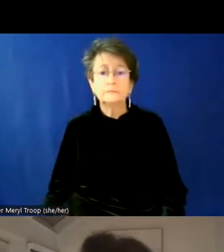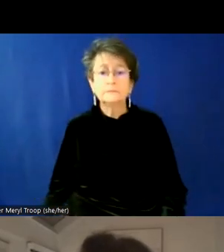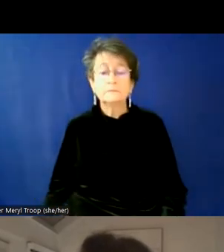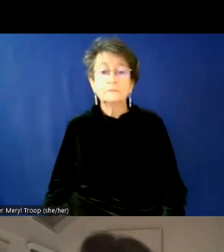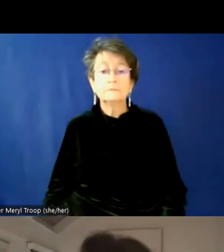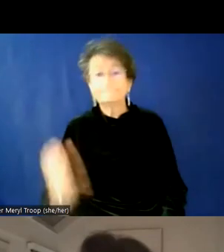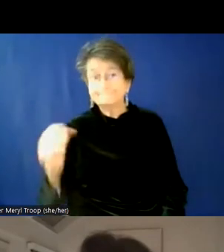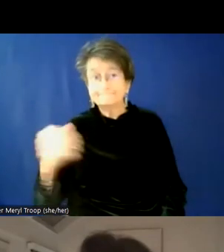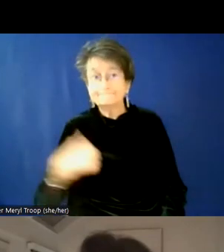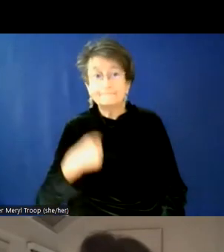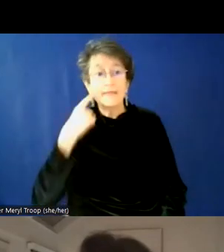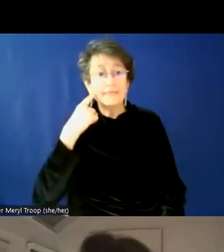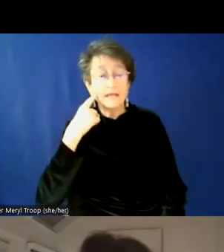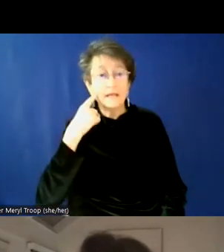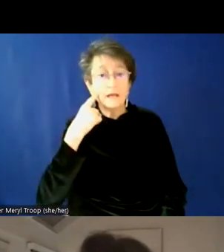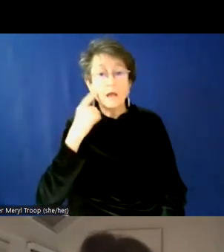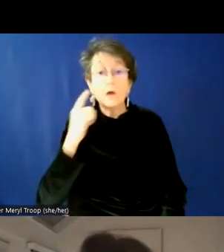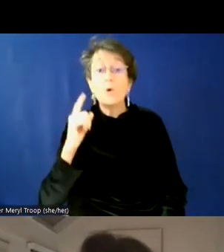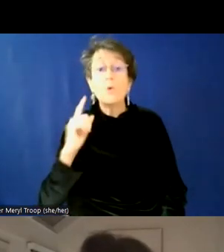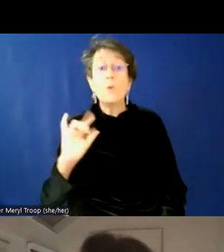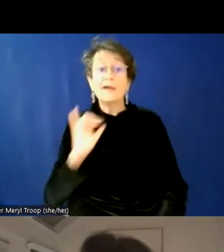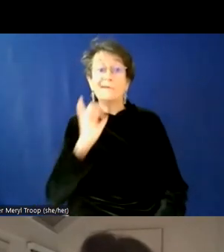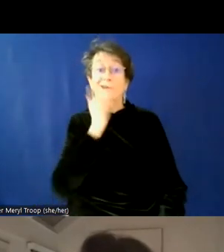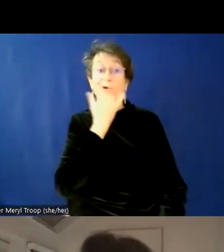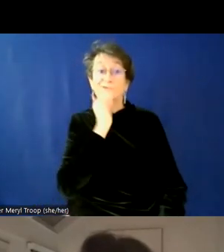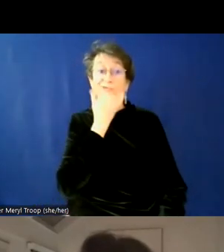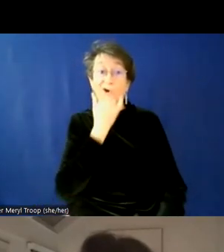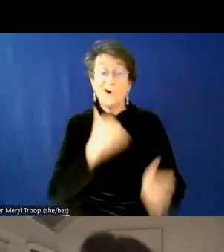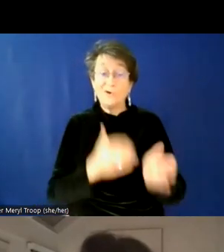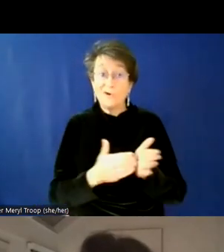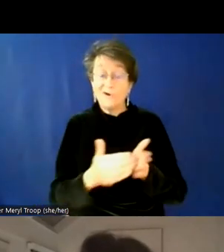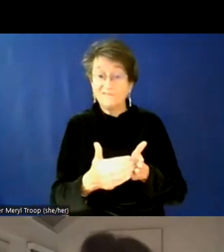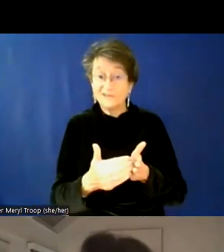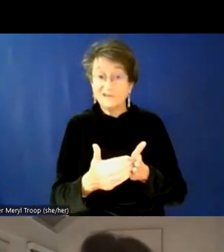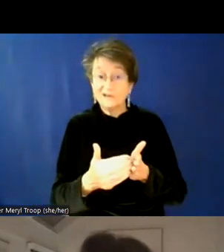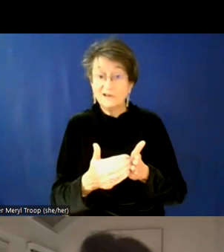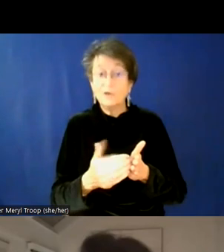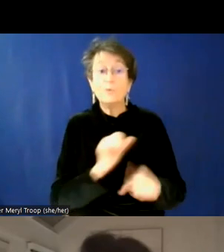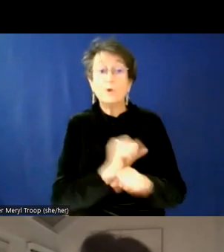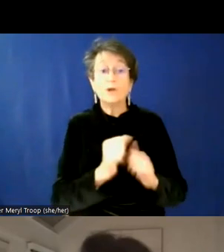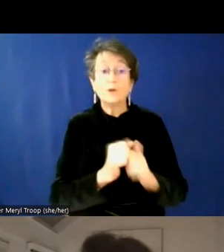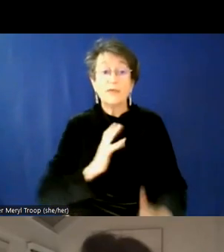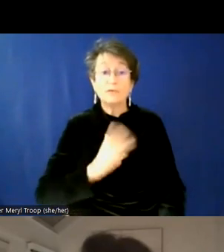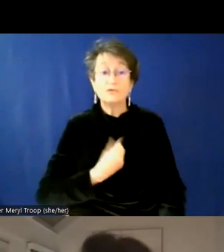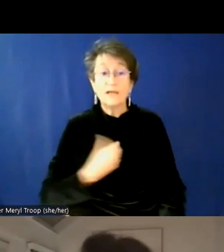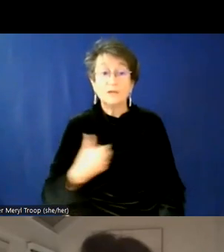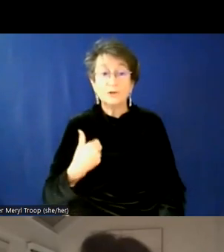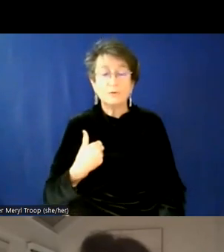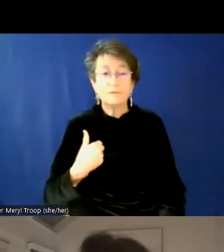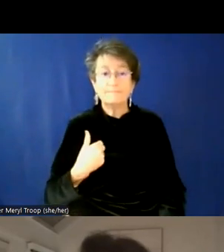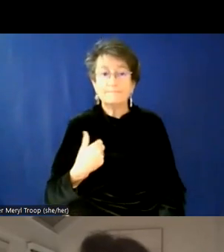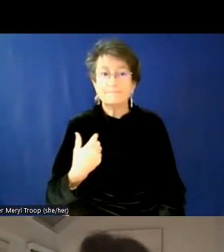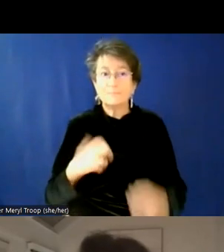think the places where things go wrong most often when we're working with trans youth is in interaction with parents.